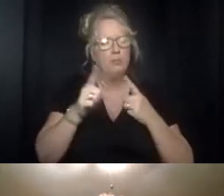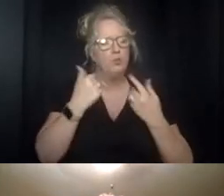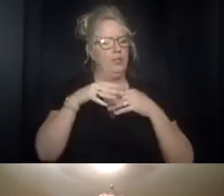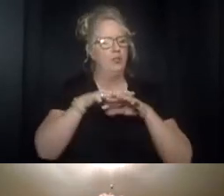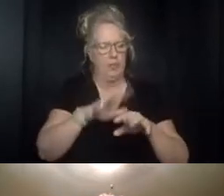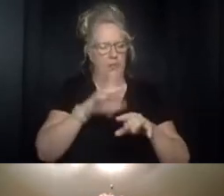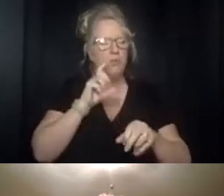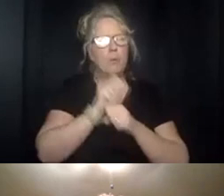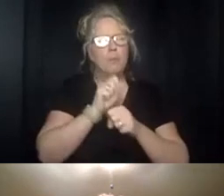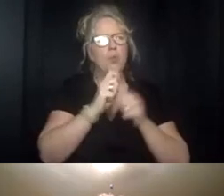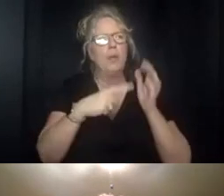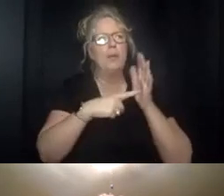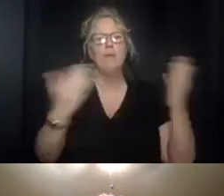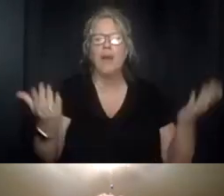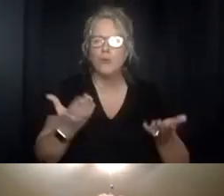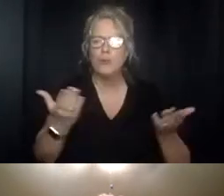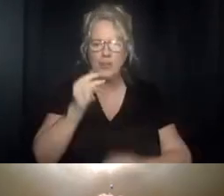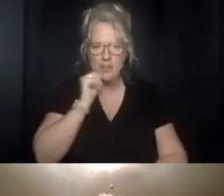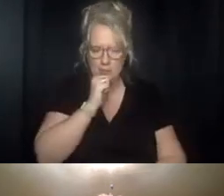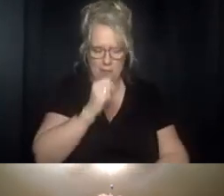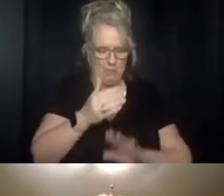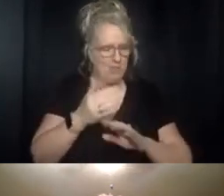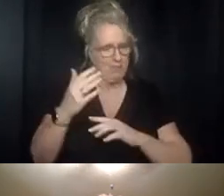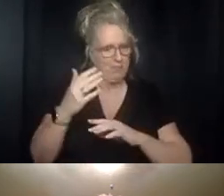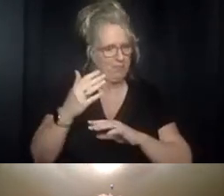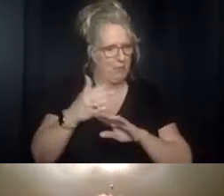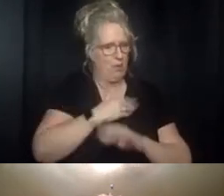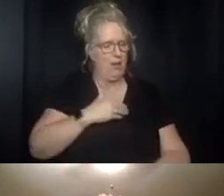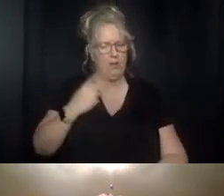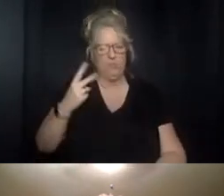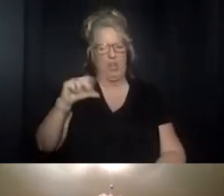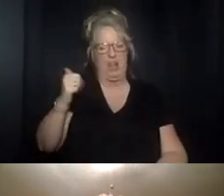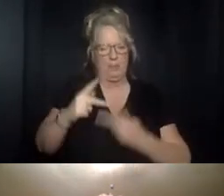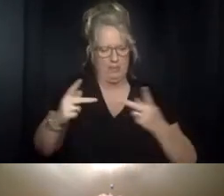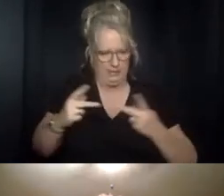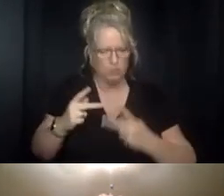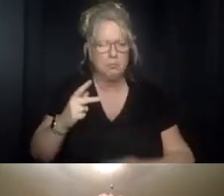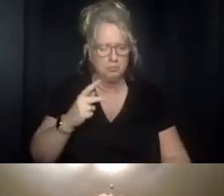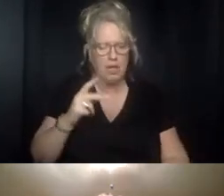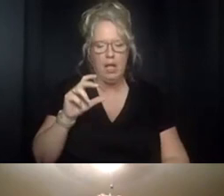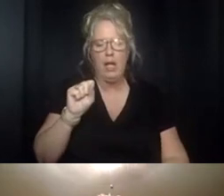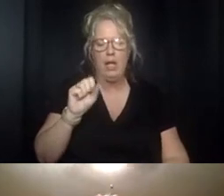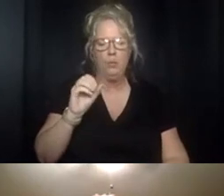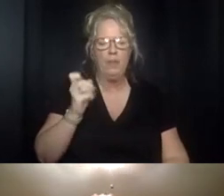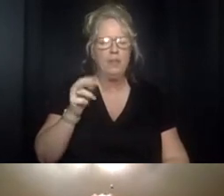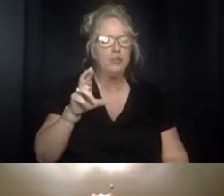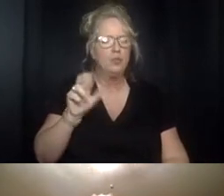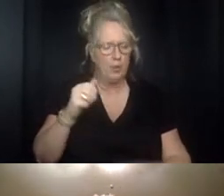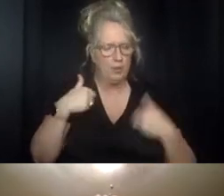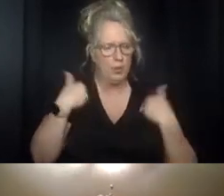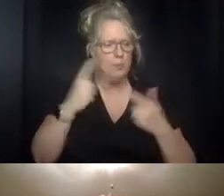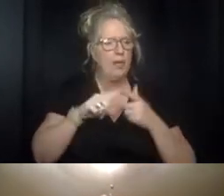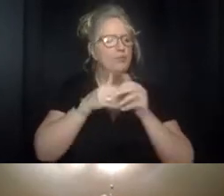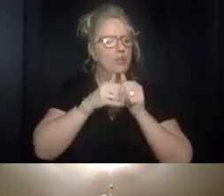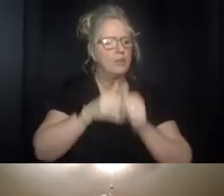model here in arizona prior to my two current positions i was with the sonoran you said directing a pre